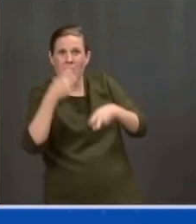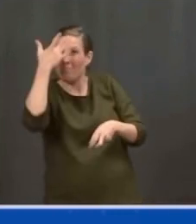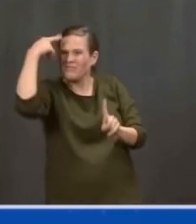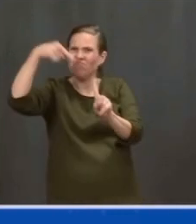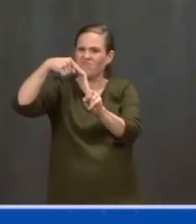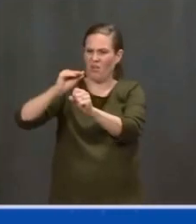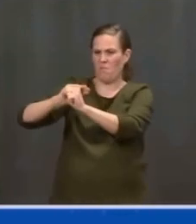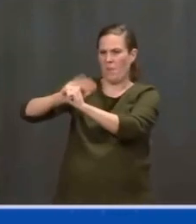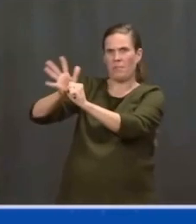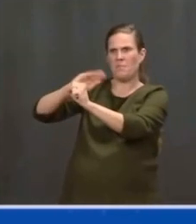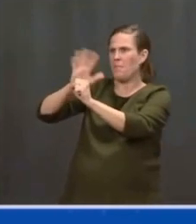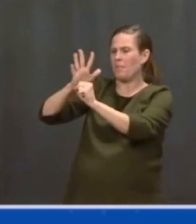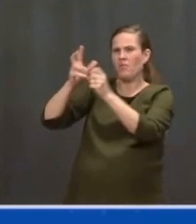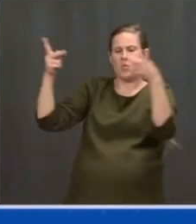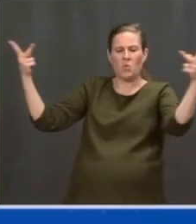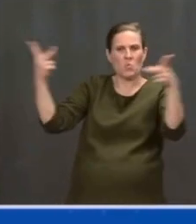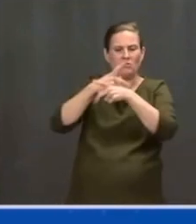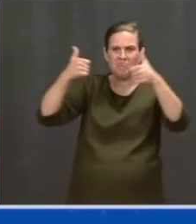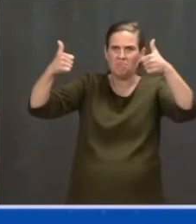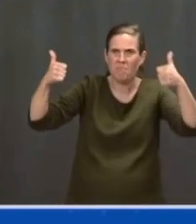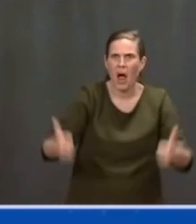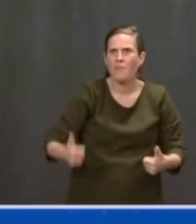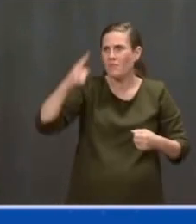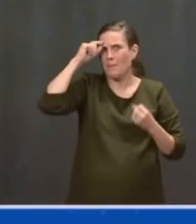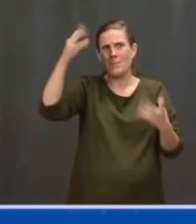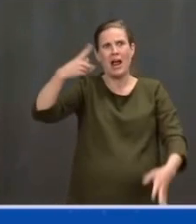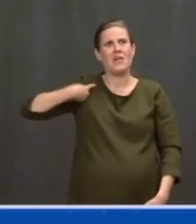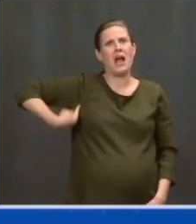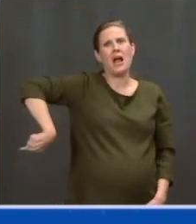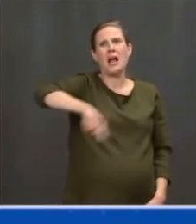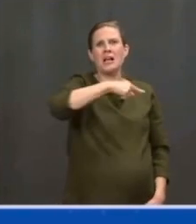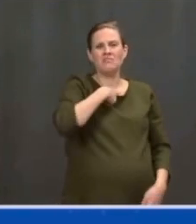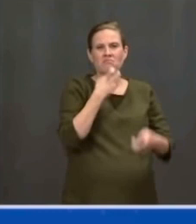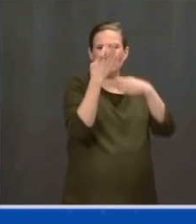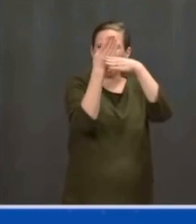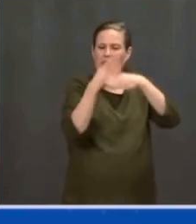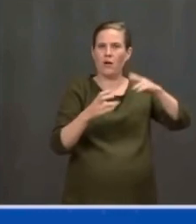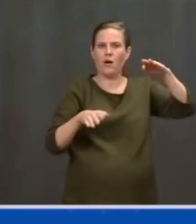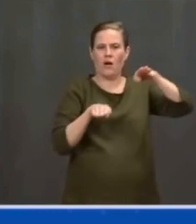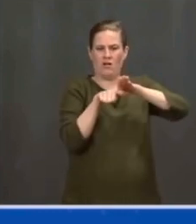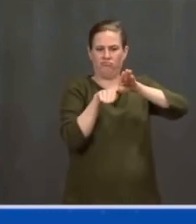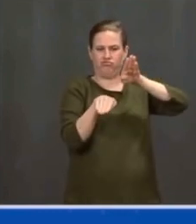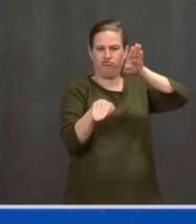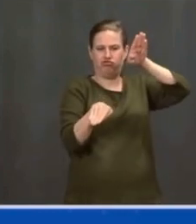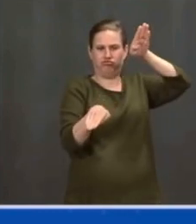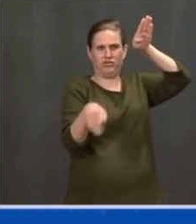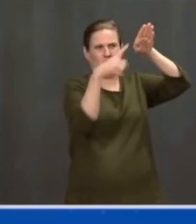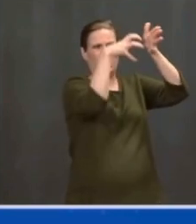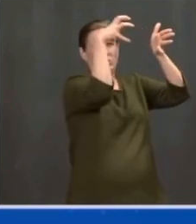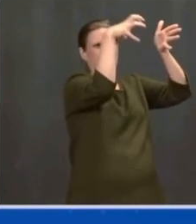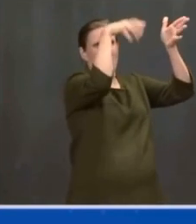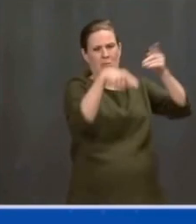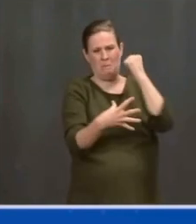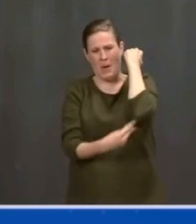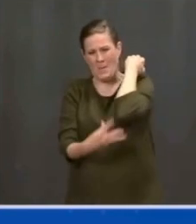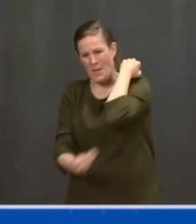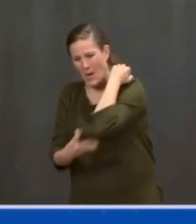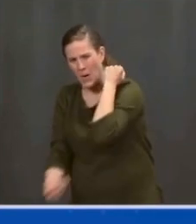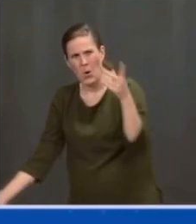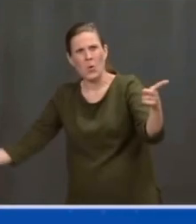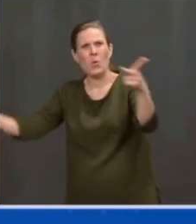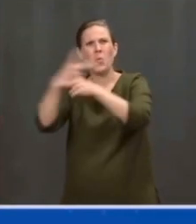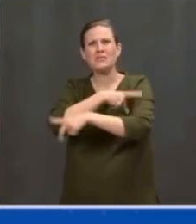much worse and more obvious. Millions of Americans lost their jobs last year, while the wealthiest 1 percent